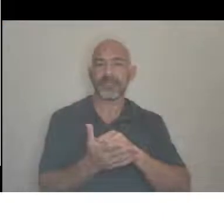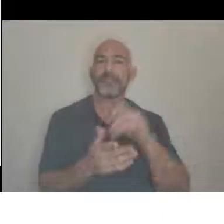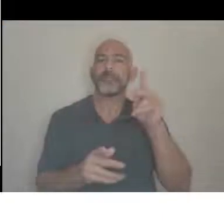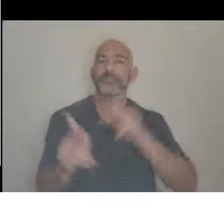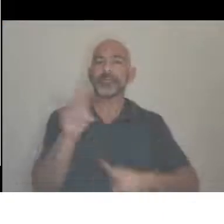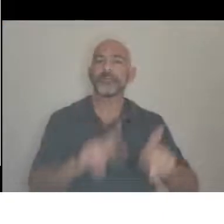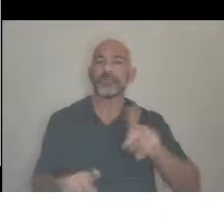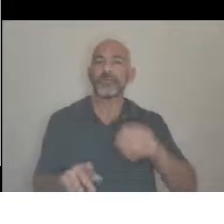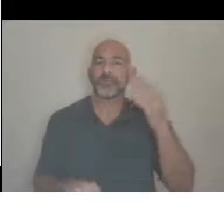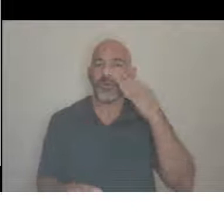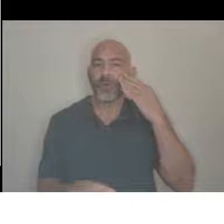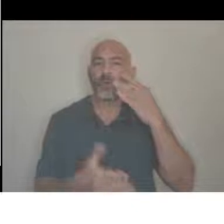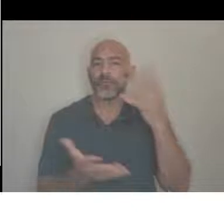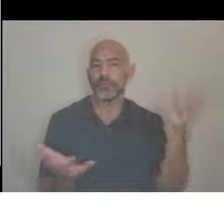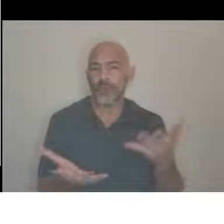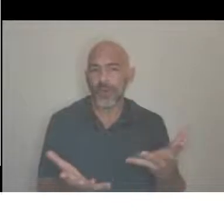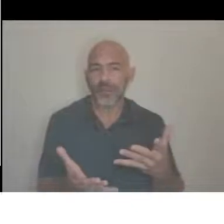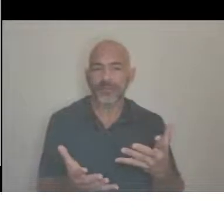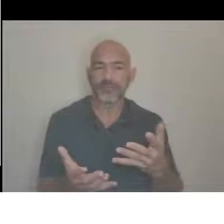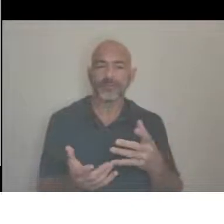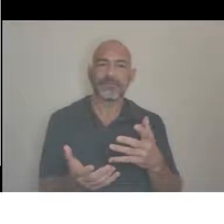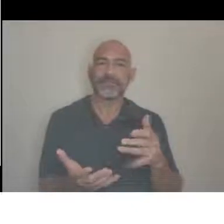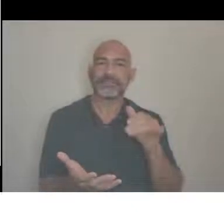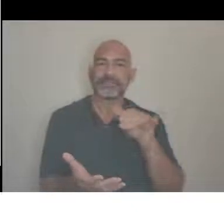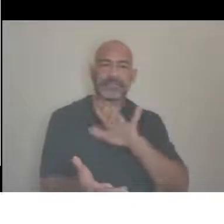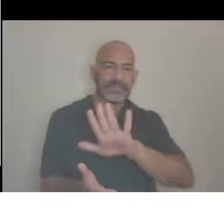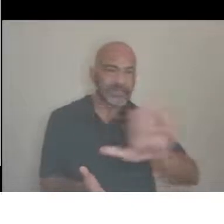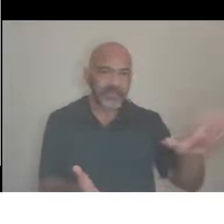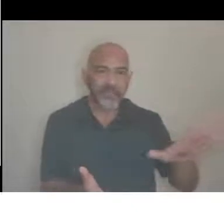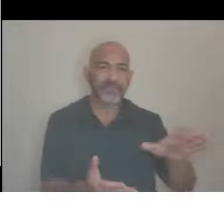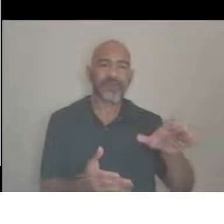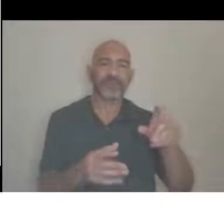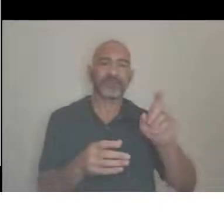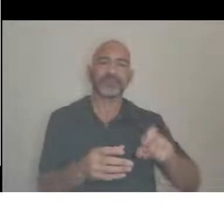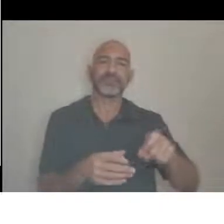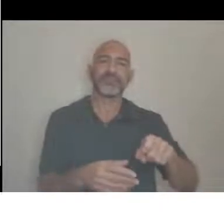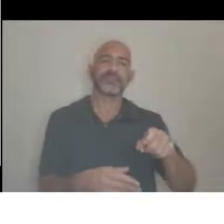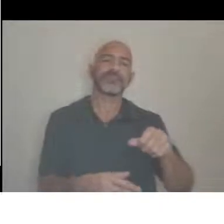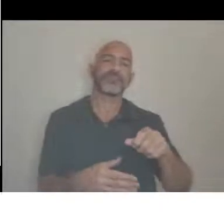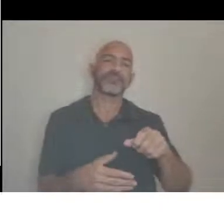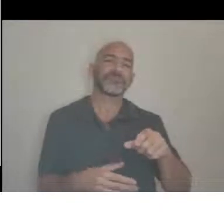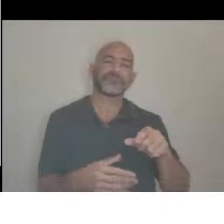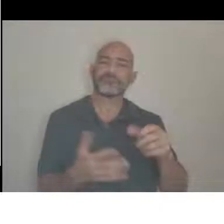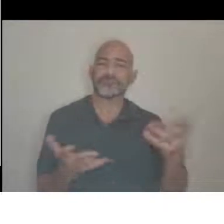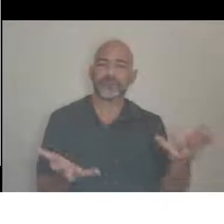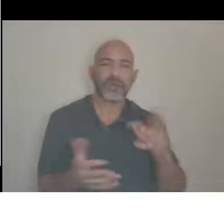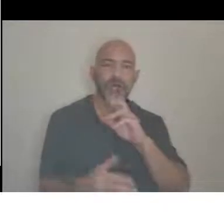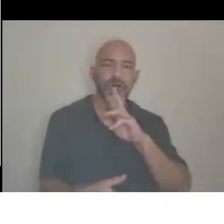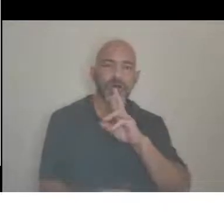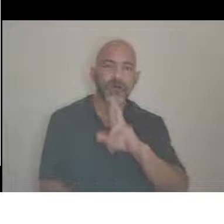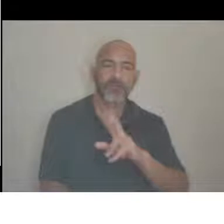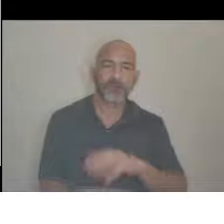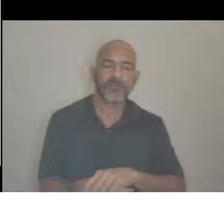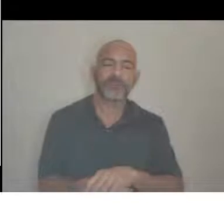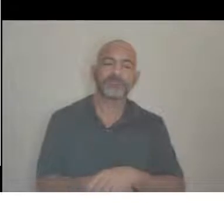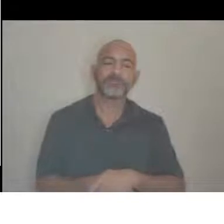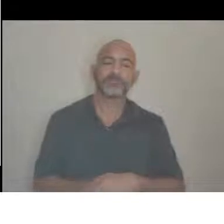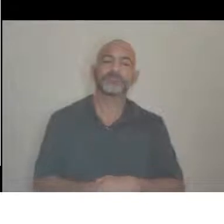So, this is a huge thing, whether we're talking about intellectual